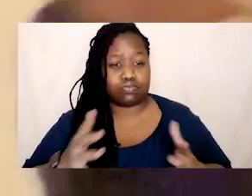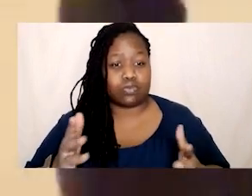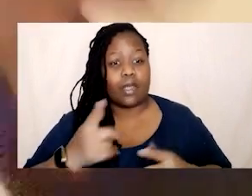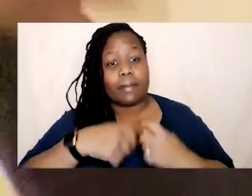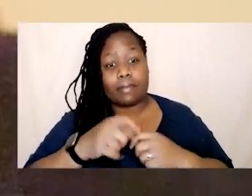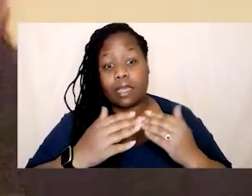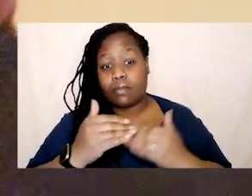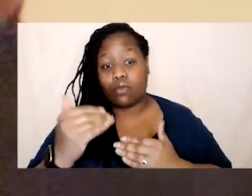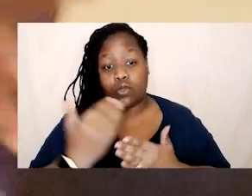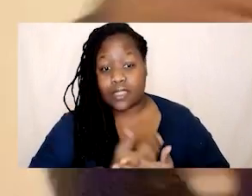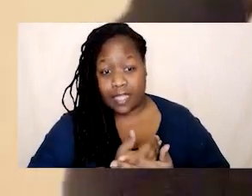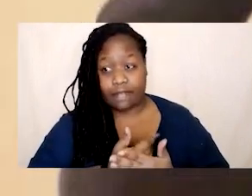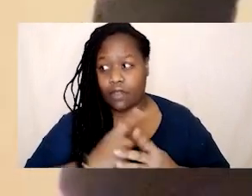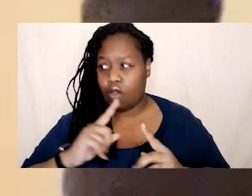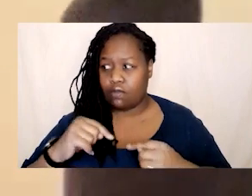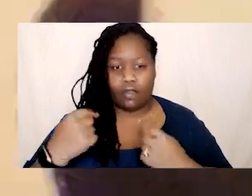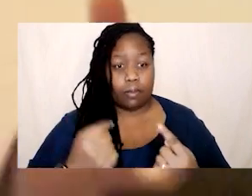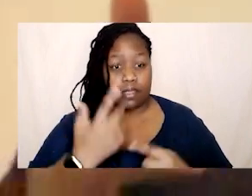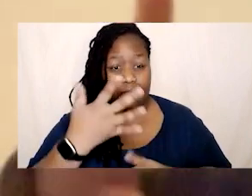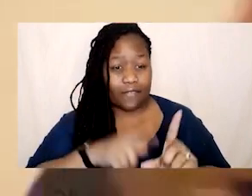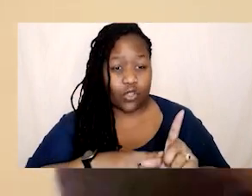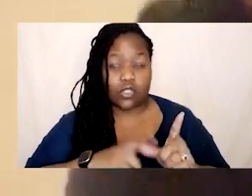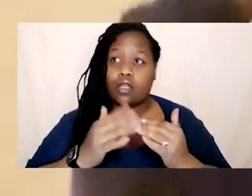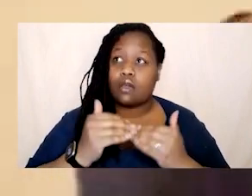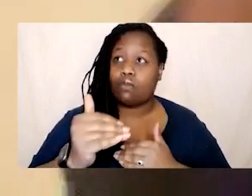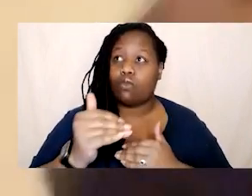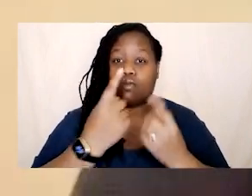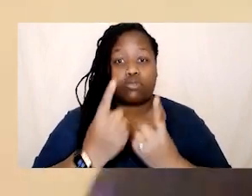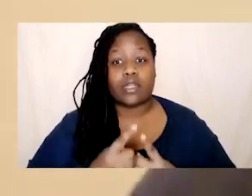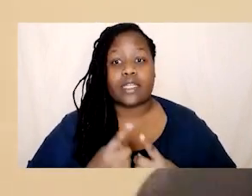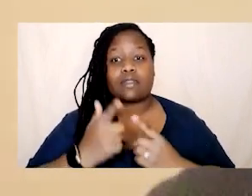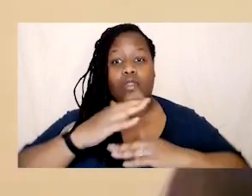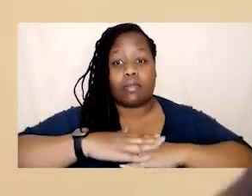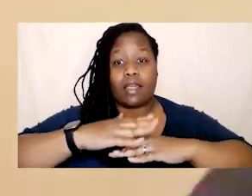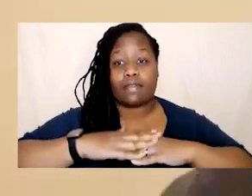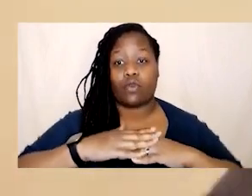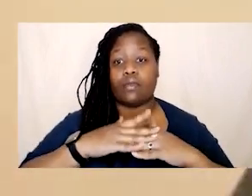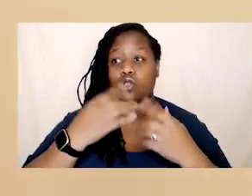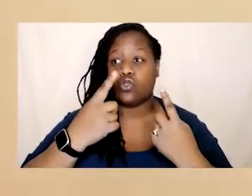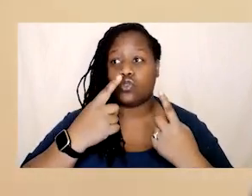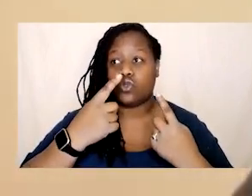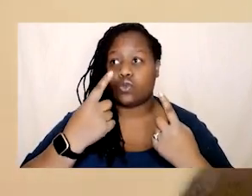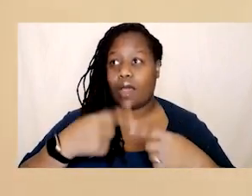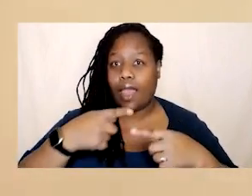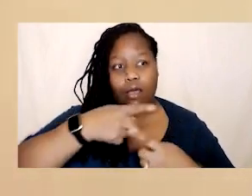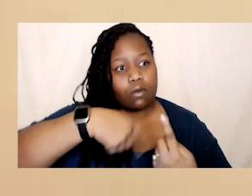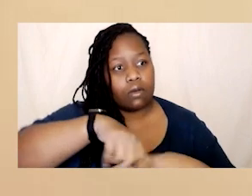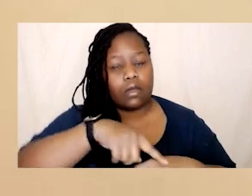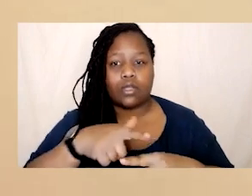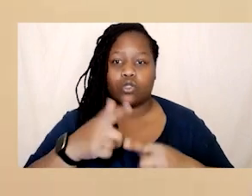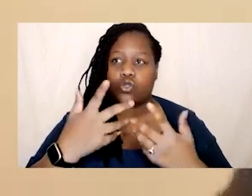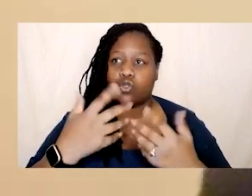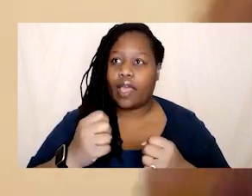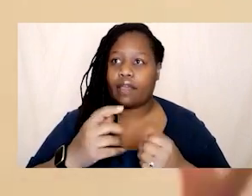platform over the last five years like there are more products on the platform that allow you as as users to have agency around what you want to see